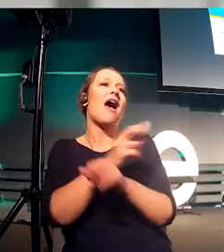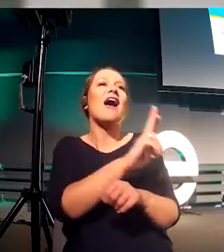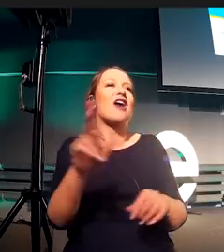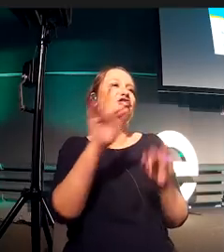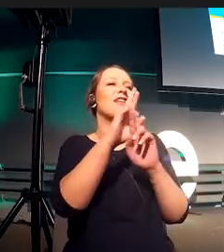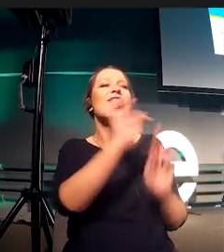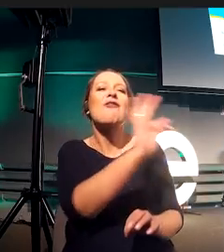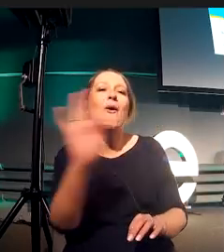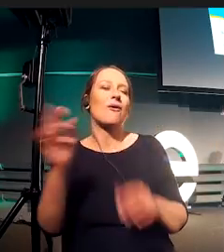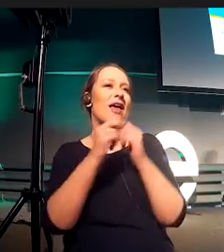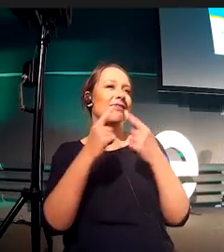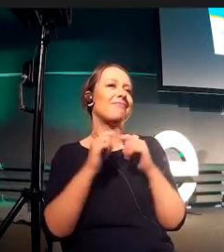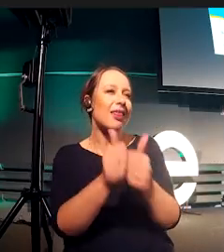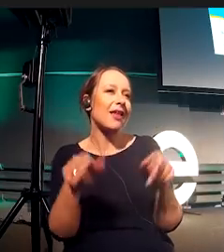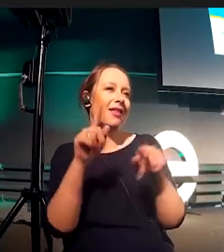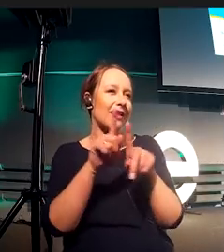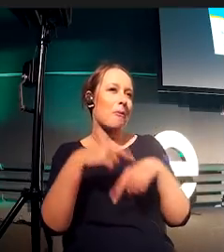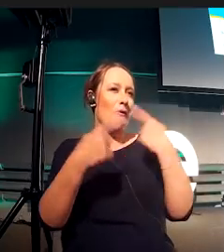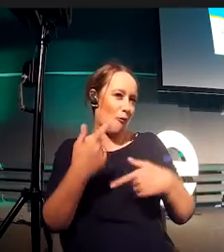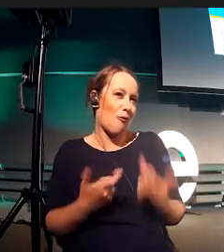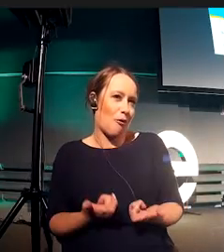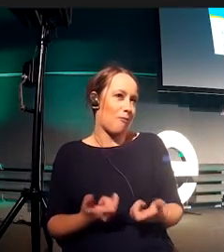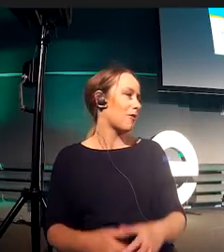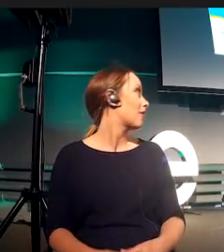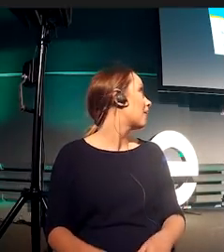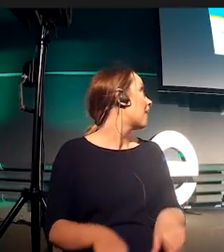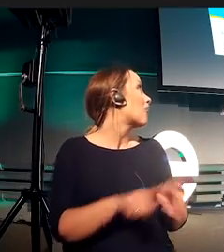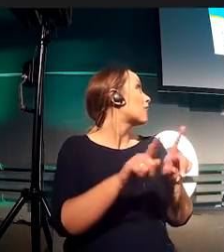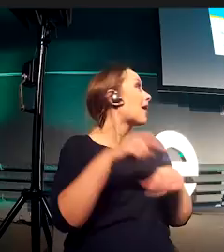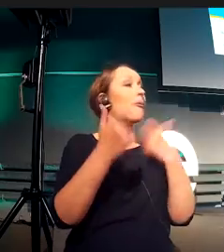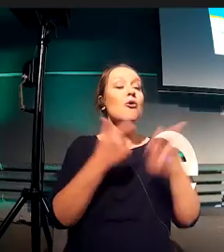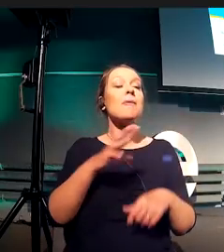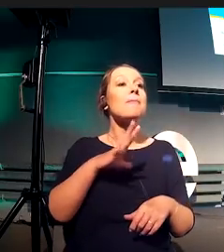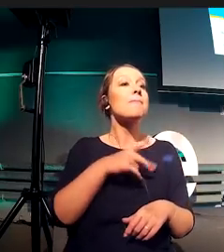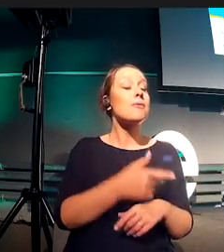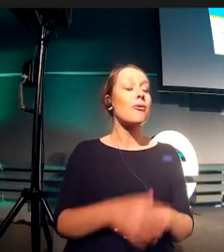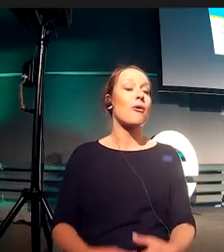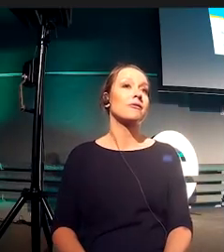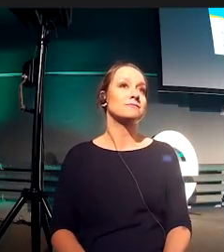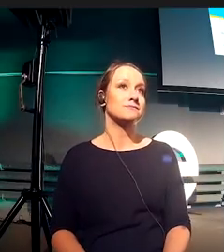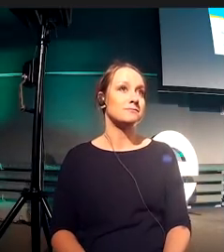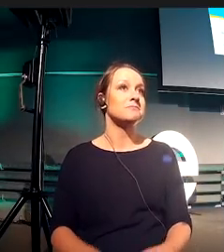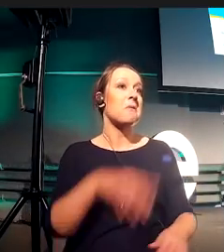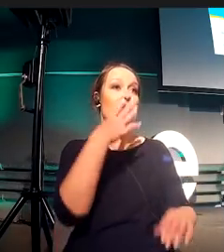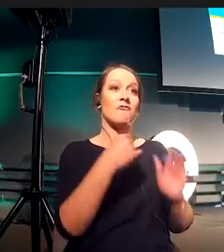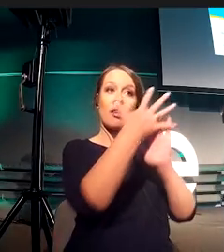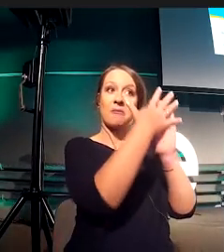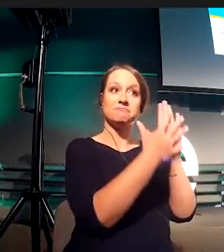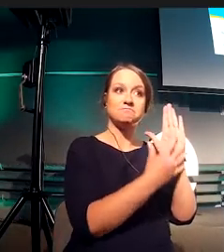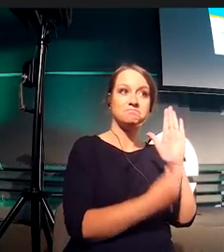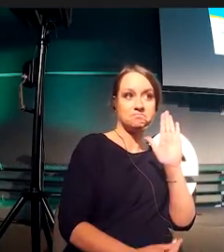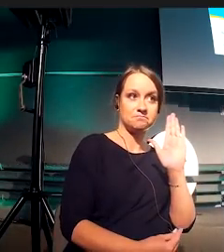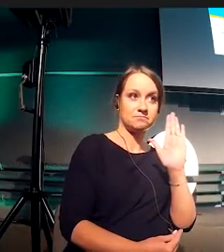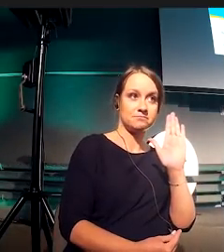same exact scenario by building this. We'll measure the banner, and we'll place the different elements exactly